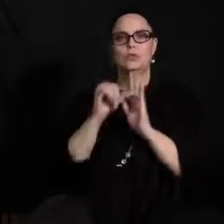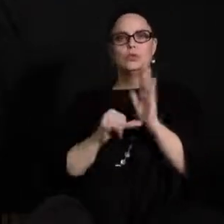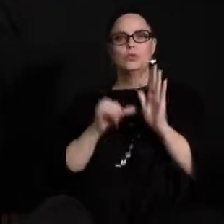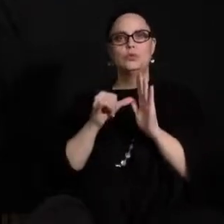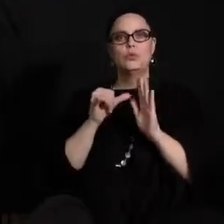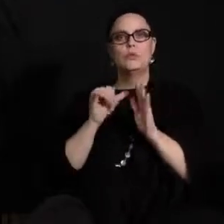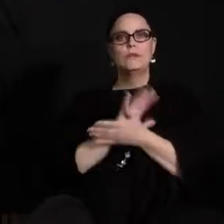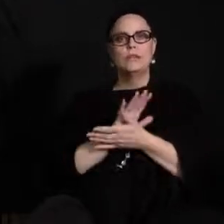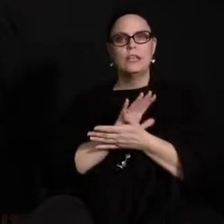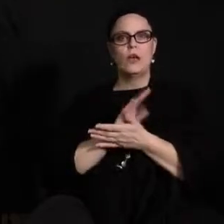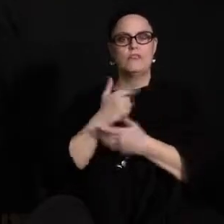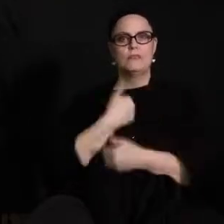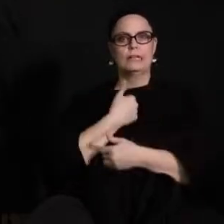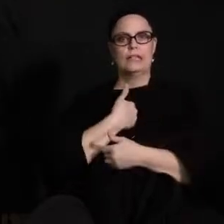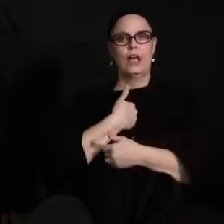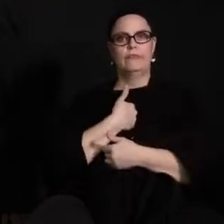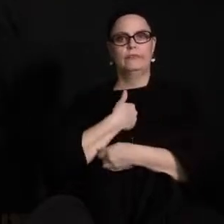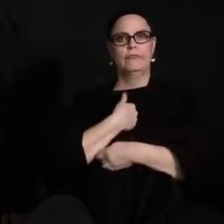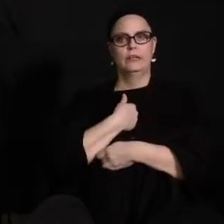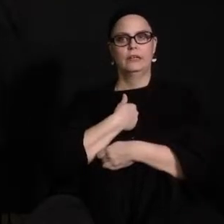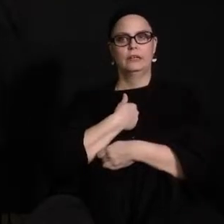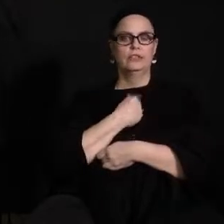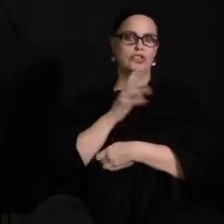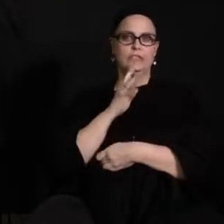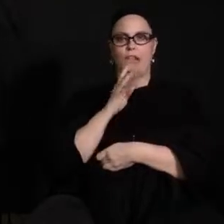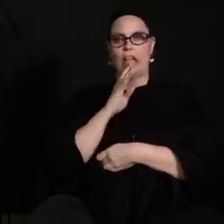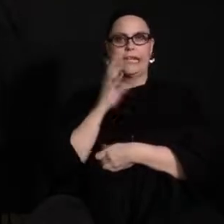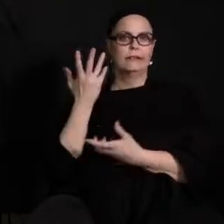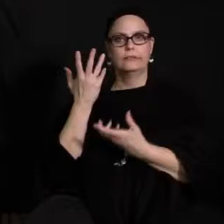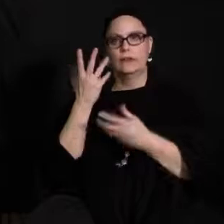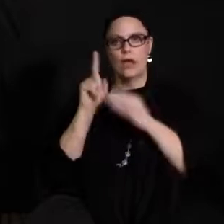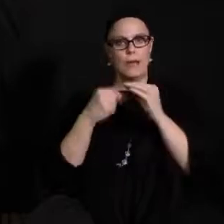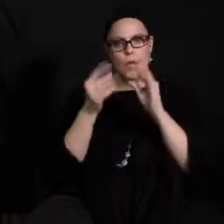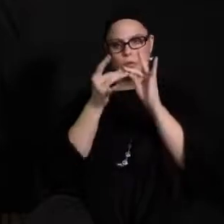just to have a talking head kind of clarify right now through the clutter.